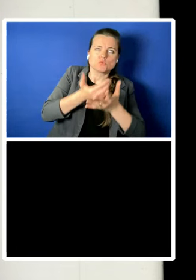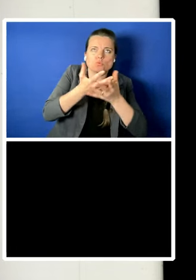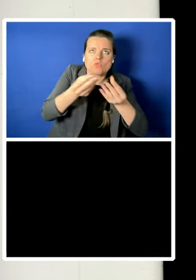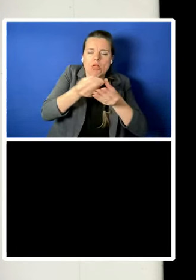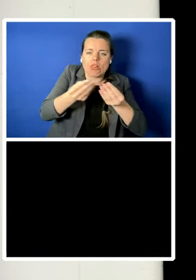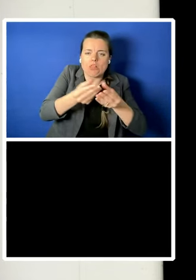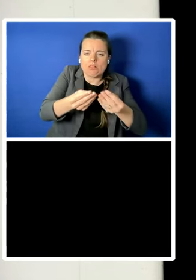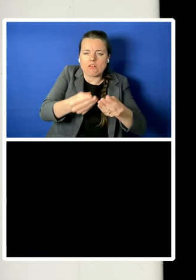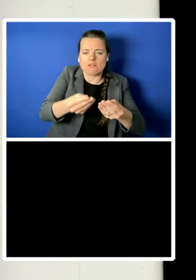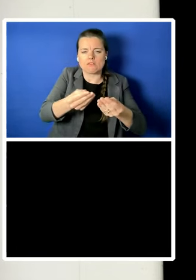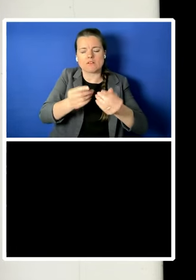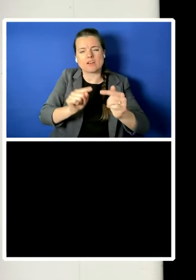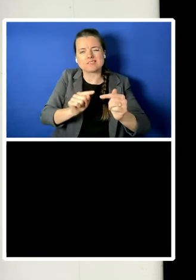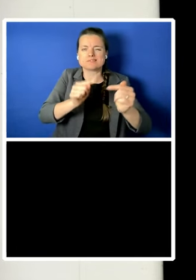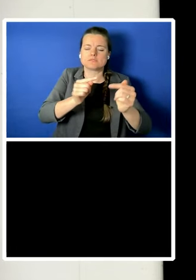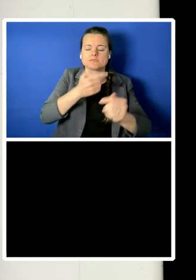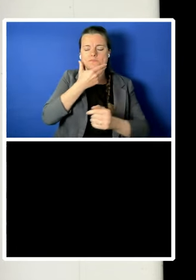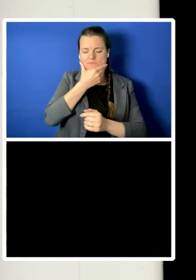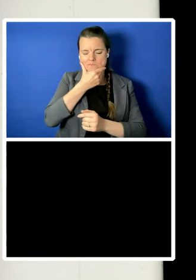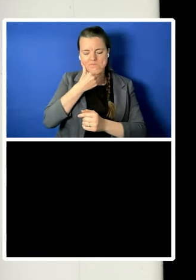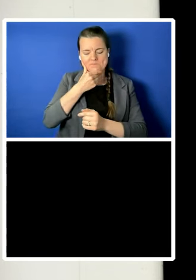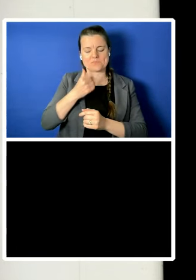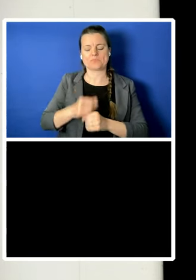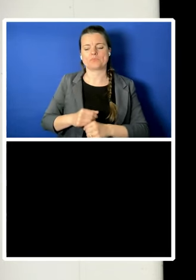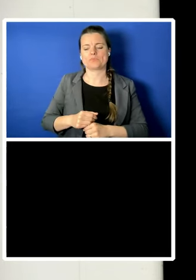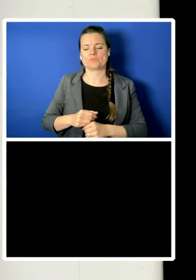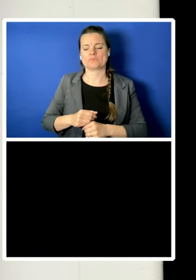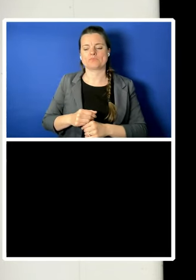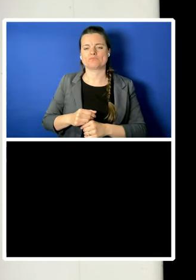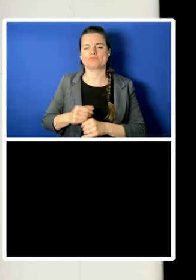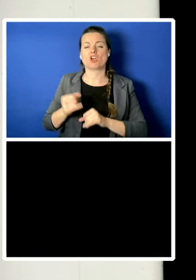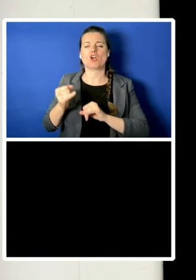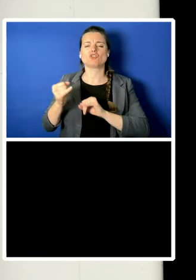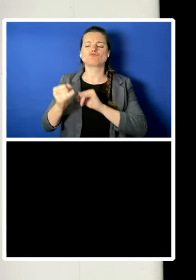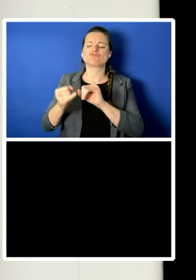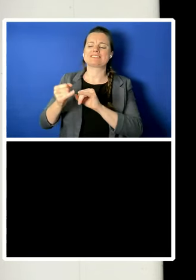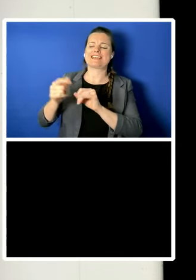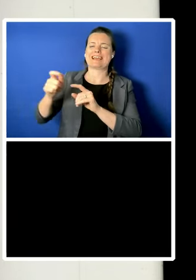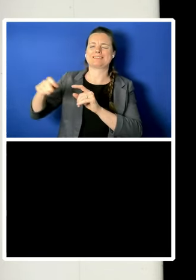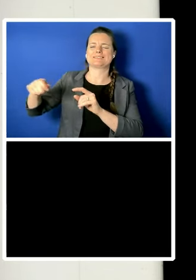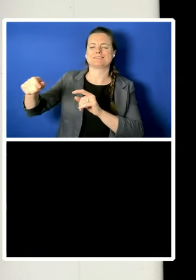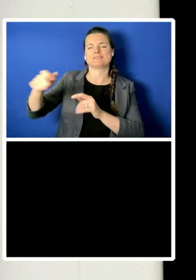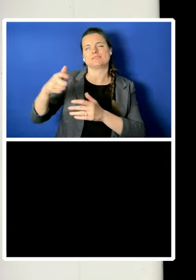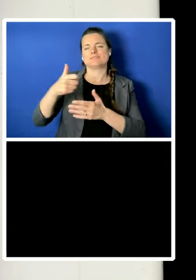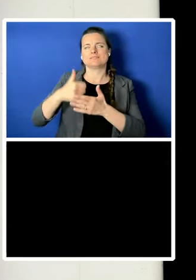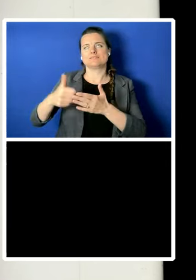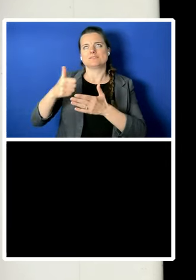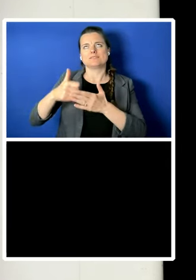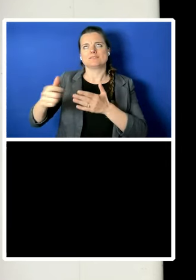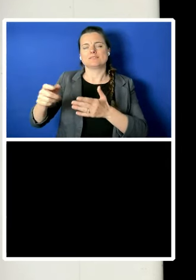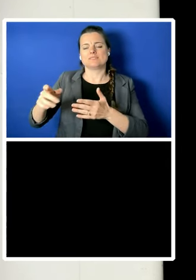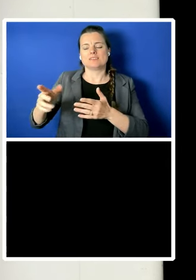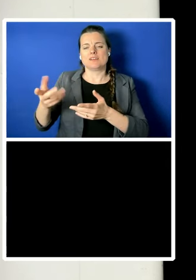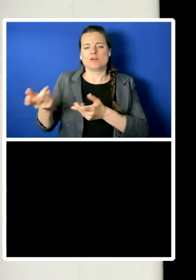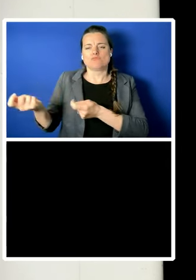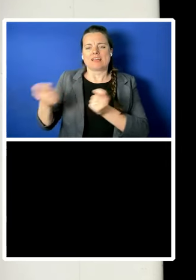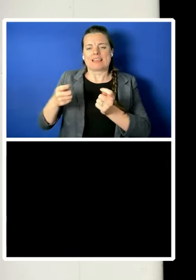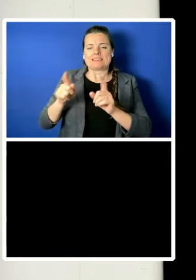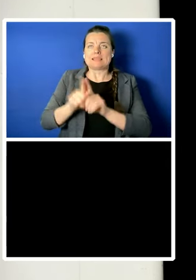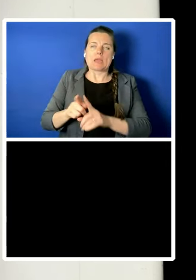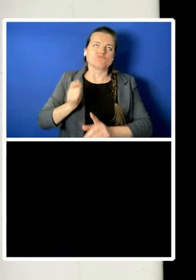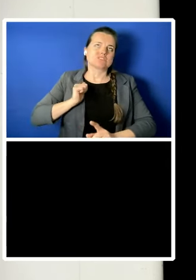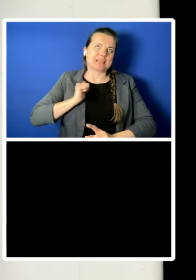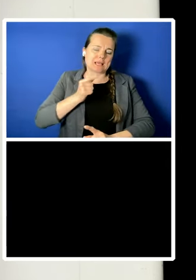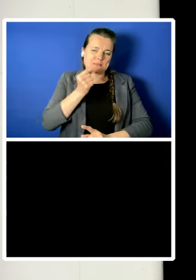Critics deploy a number of familiar, if contradictory, straw men. They complain that elite